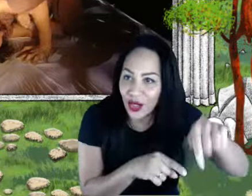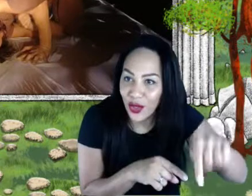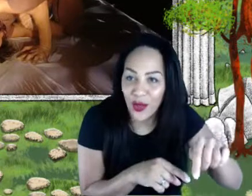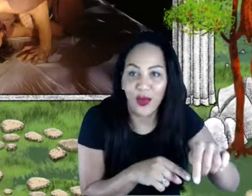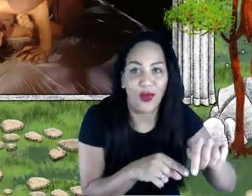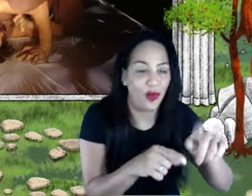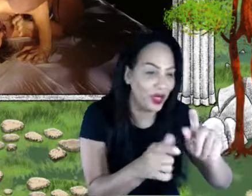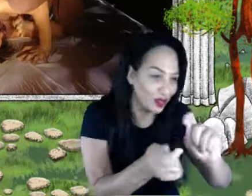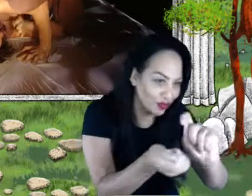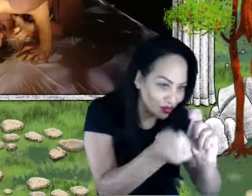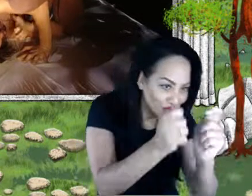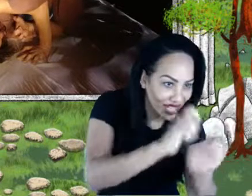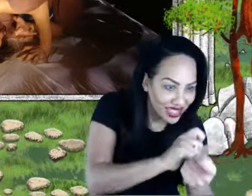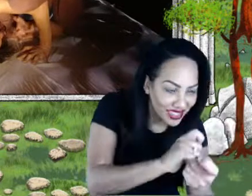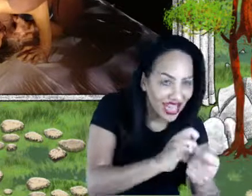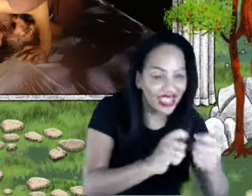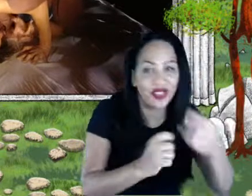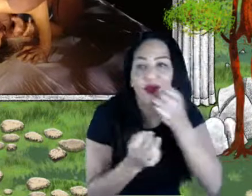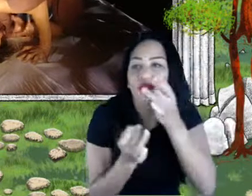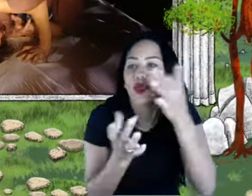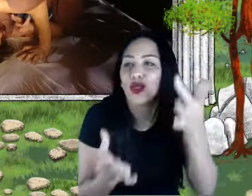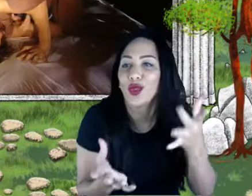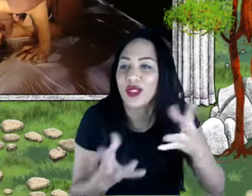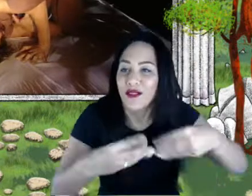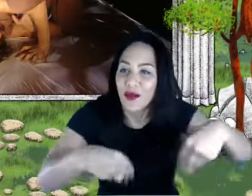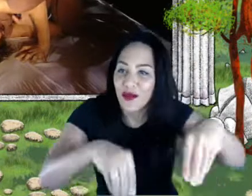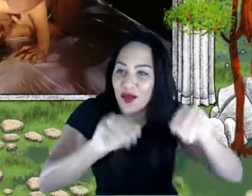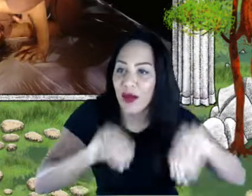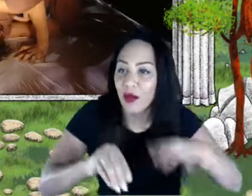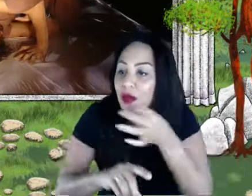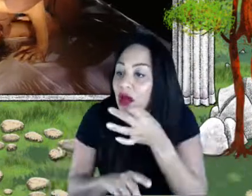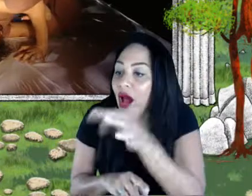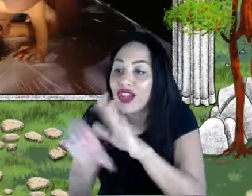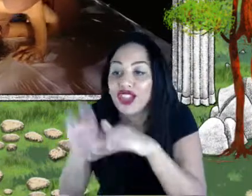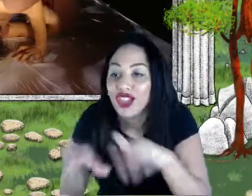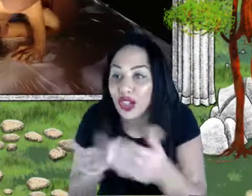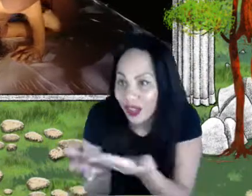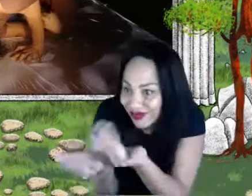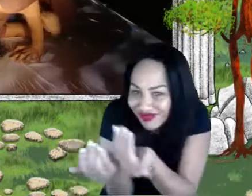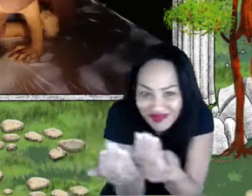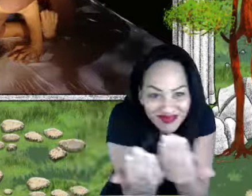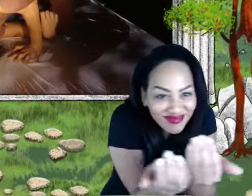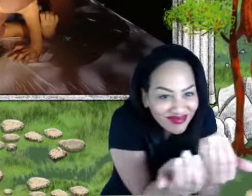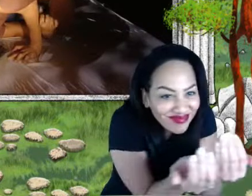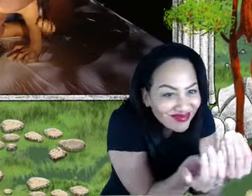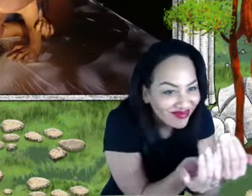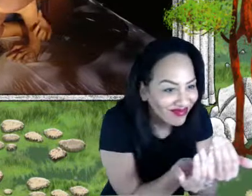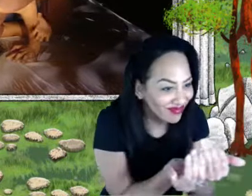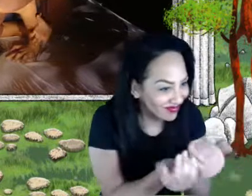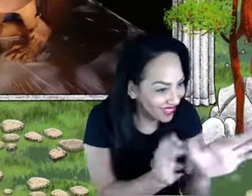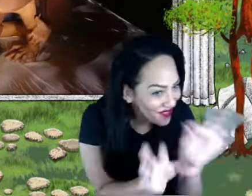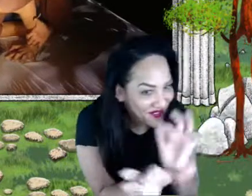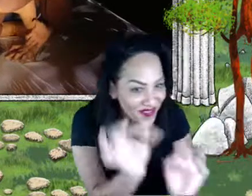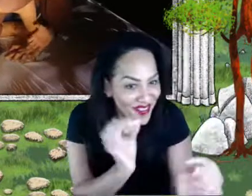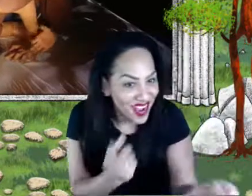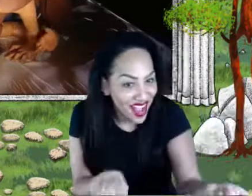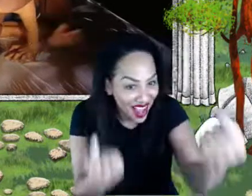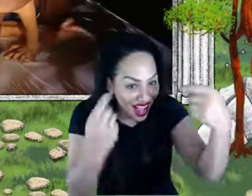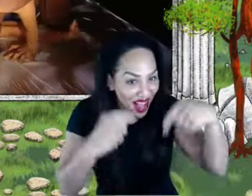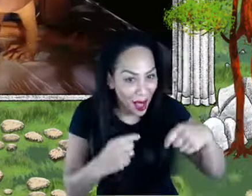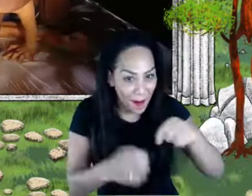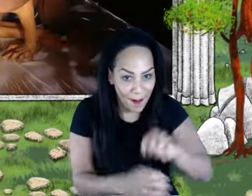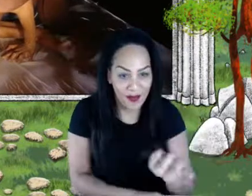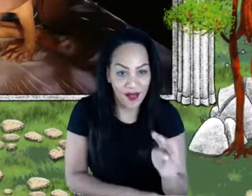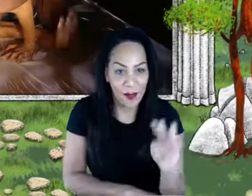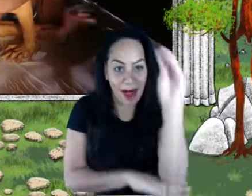are invited to sit on stage with us to watch the show. And then they will also dance the maypole, winding it up and unwinding